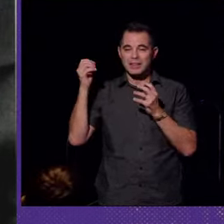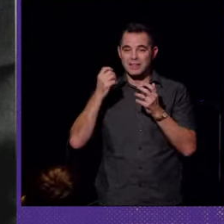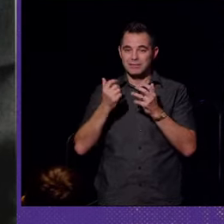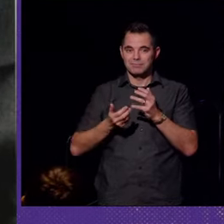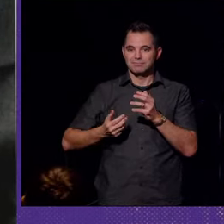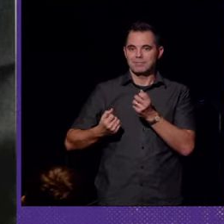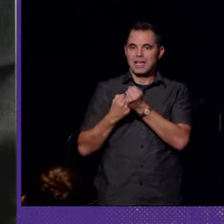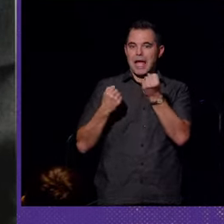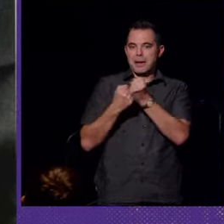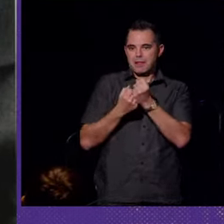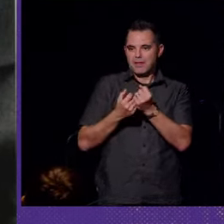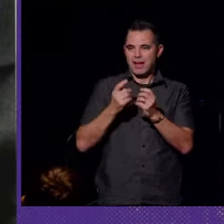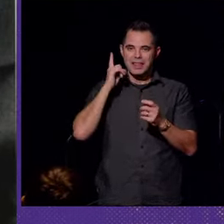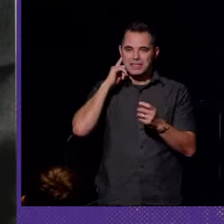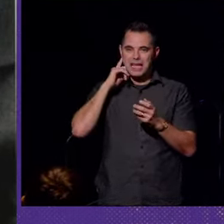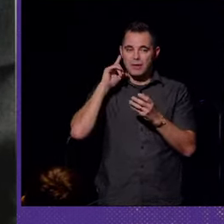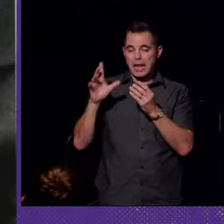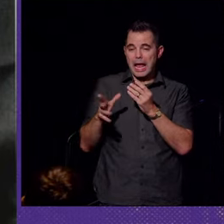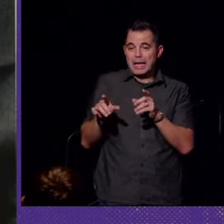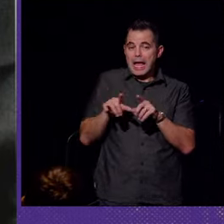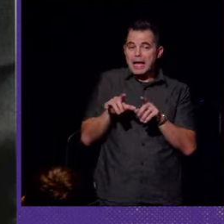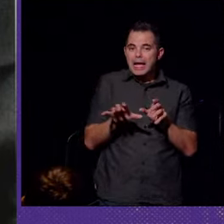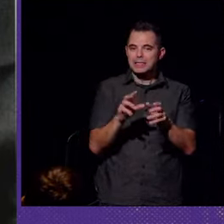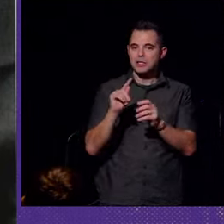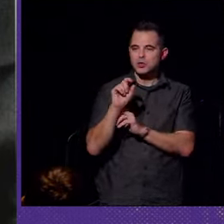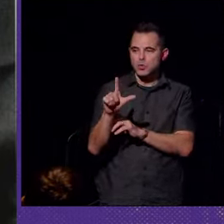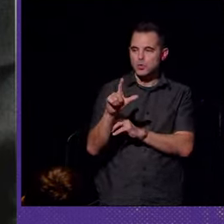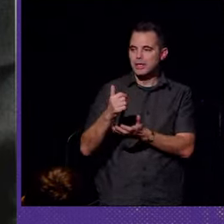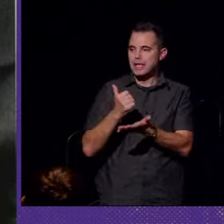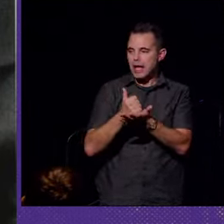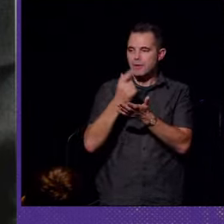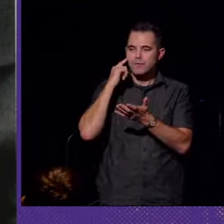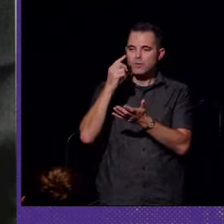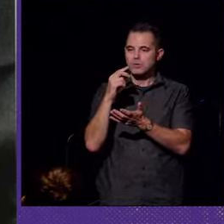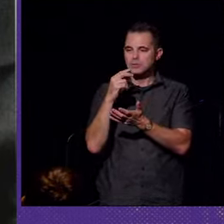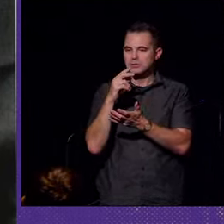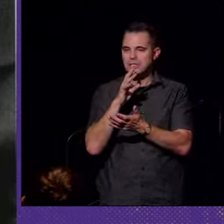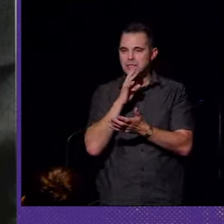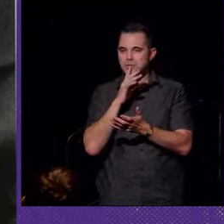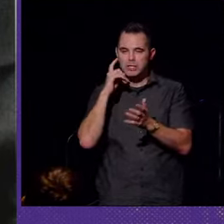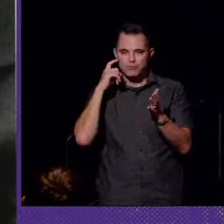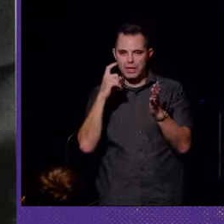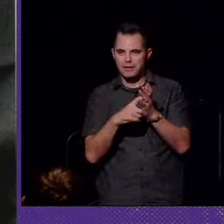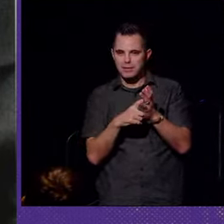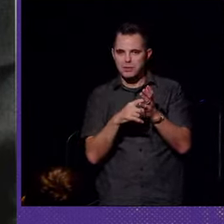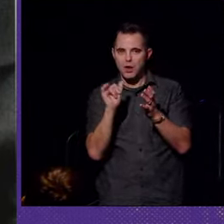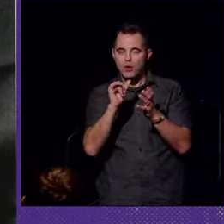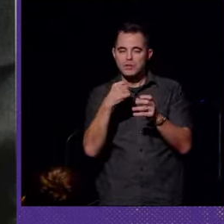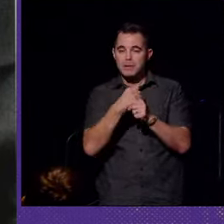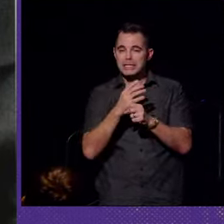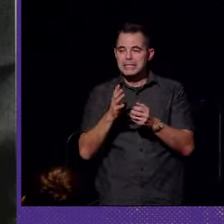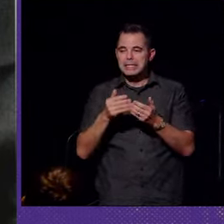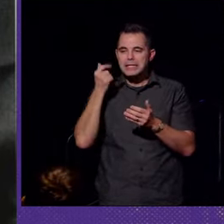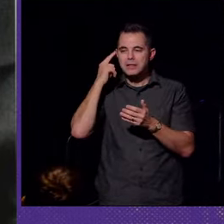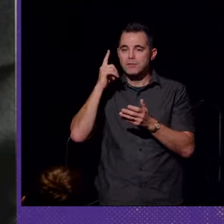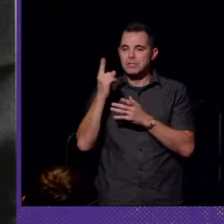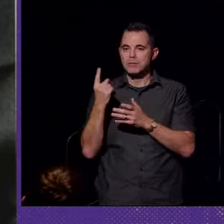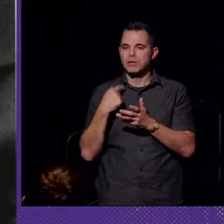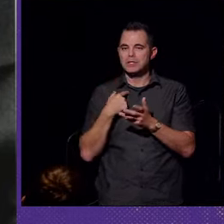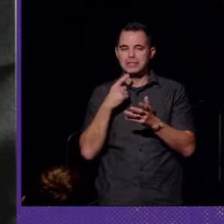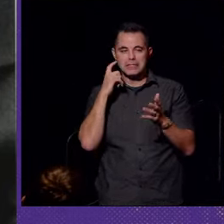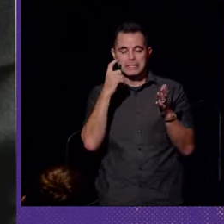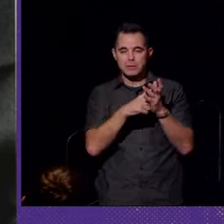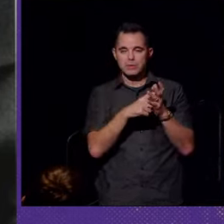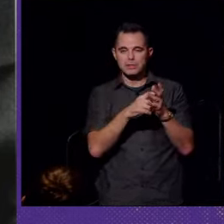sound and act as a tool that is helpful for speech recognition and also making it easier for someone to